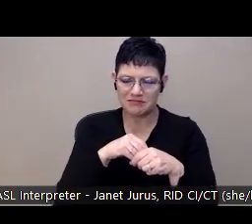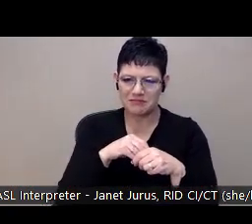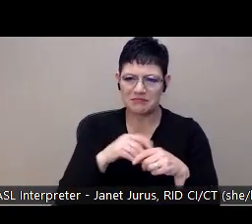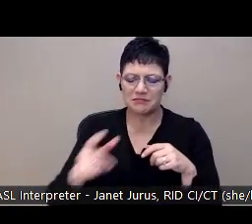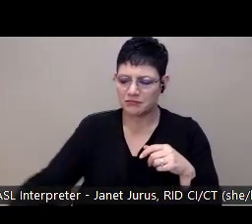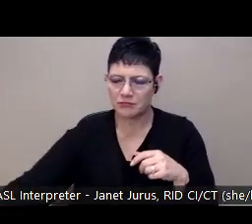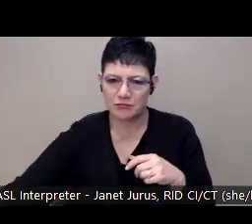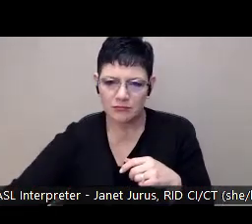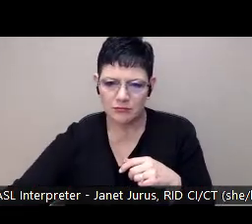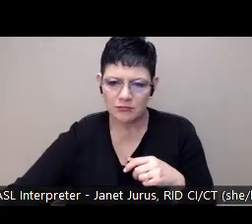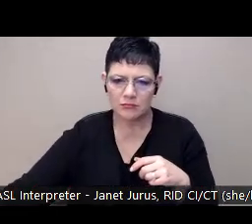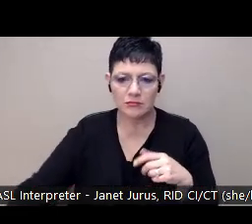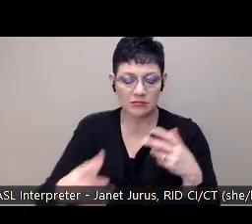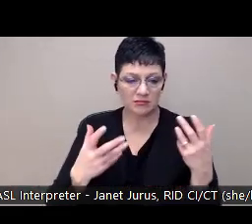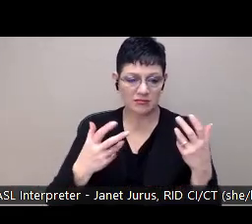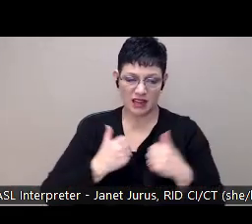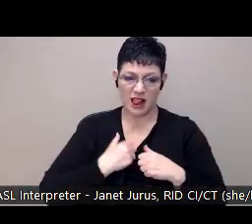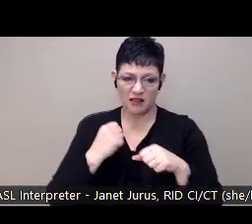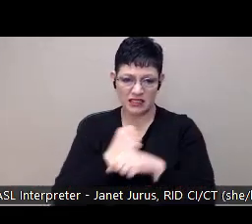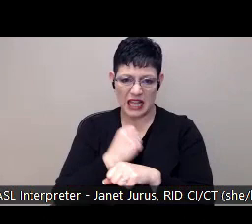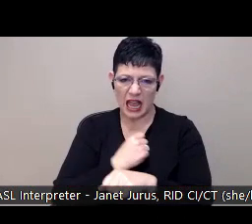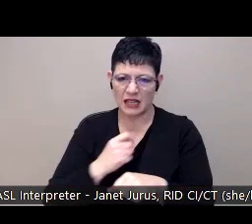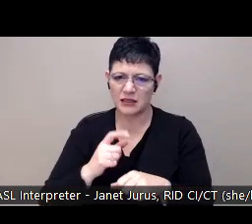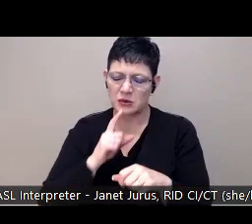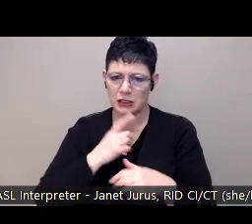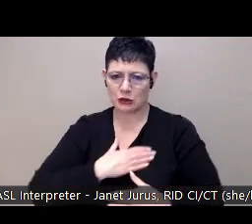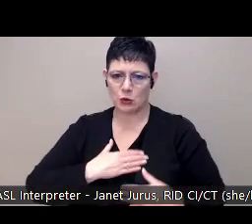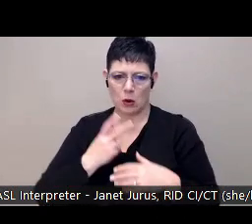love the stats. Um, and hopefully we just see these numbers continue to grow.